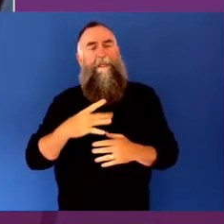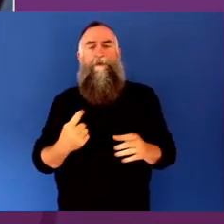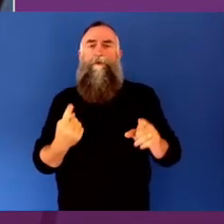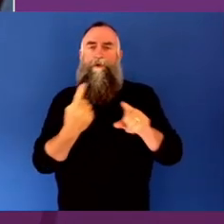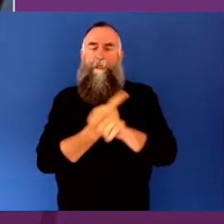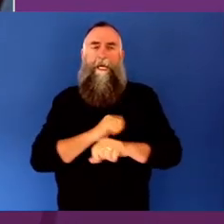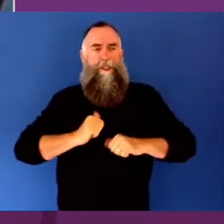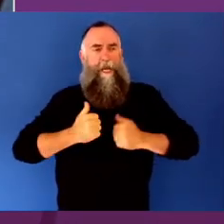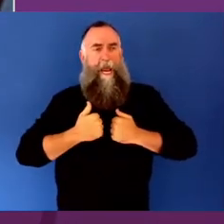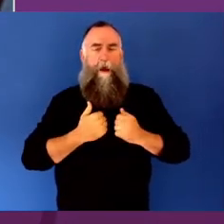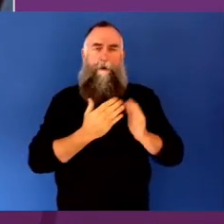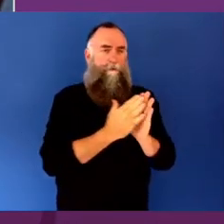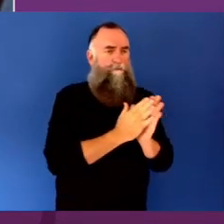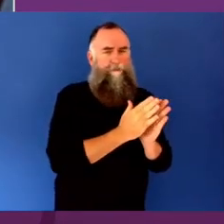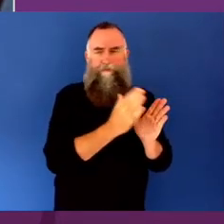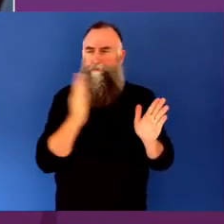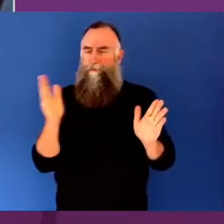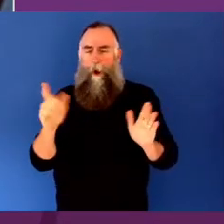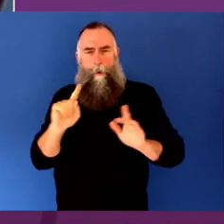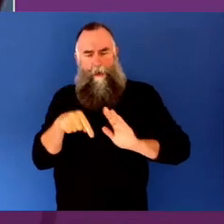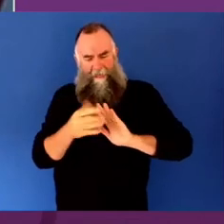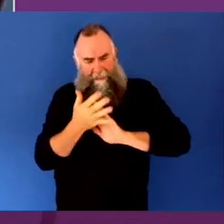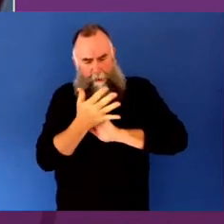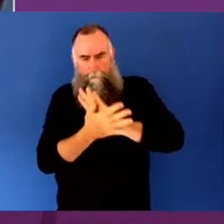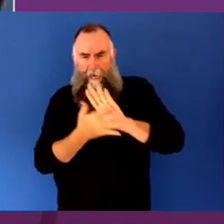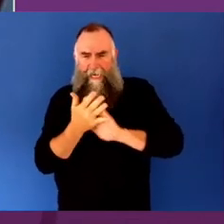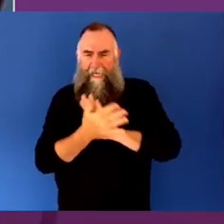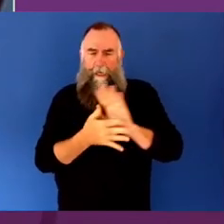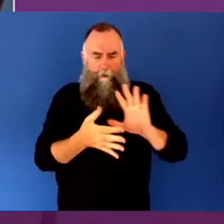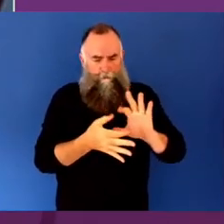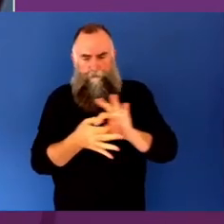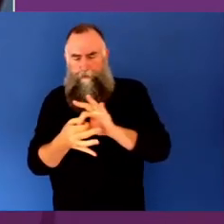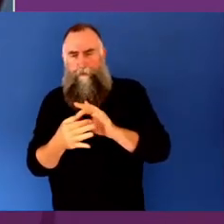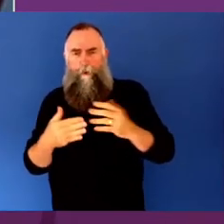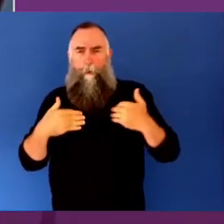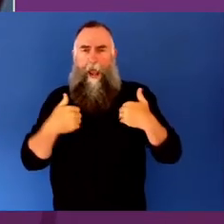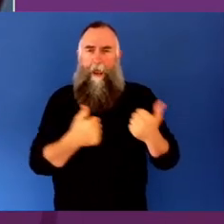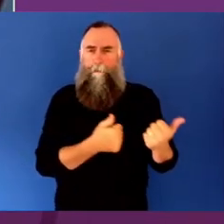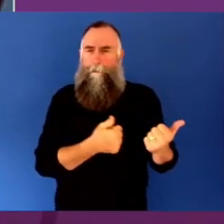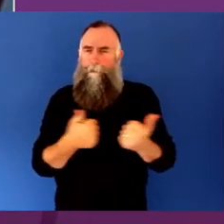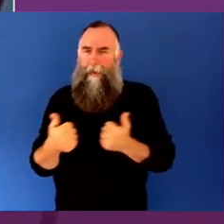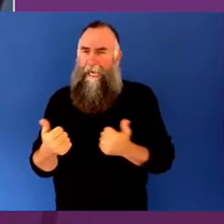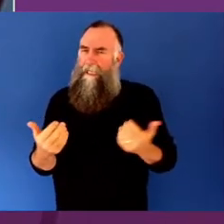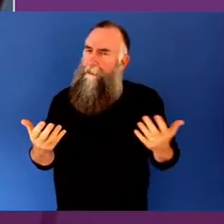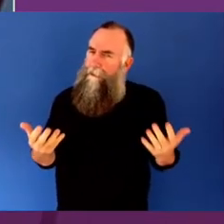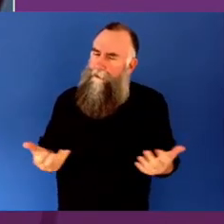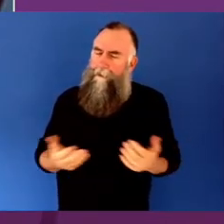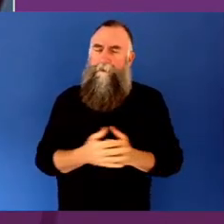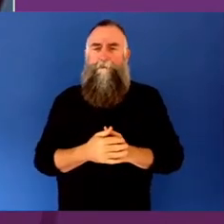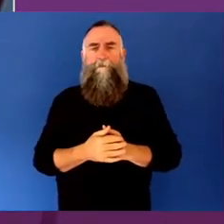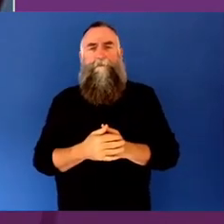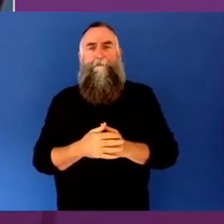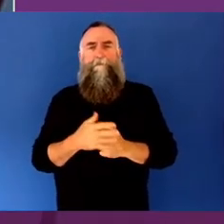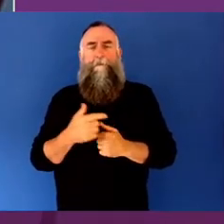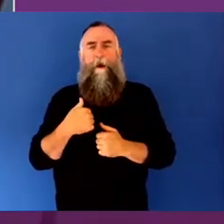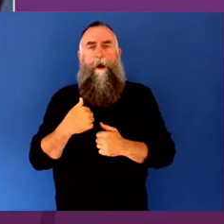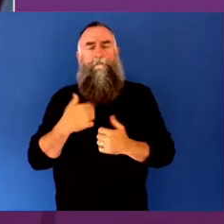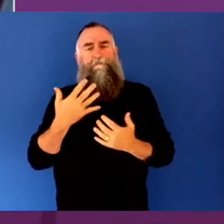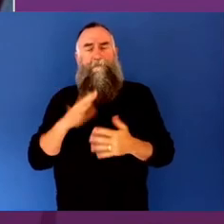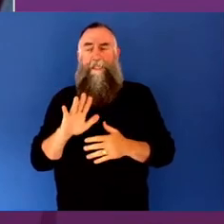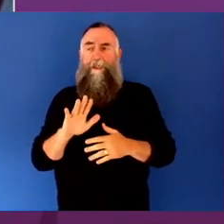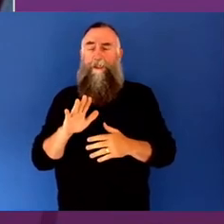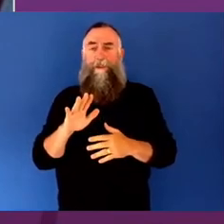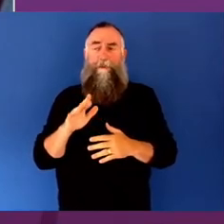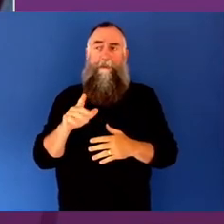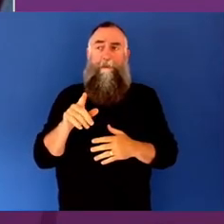creativity means in relation to wellbeing. Our experience of creativity, as Christine Morgan reminded us,